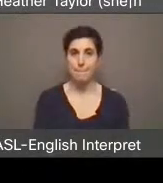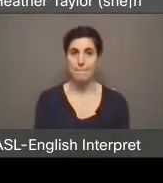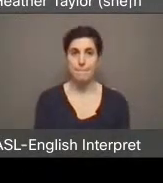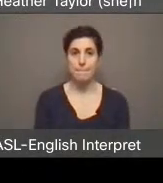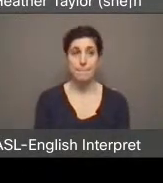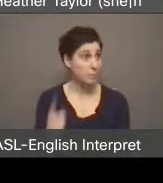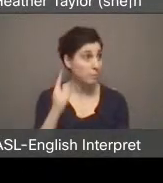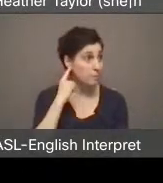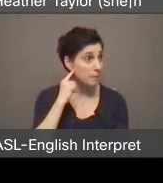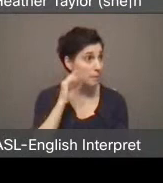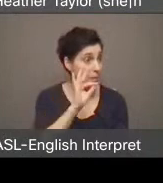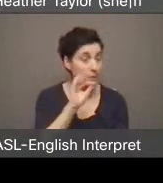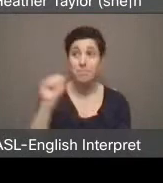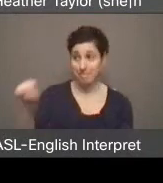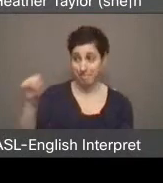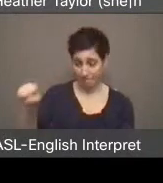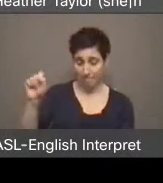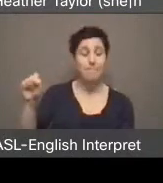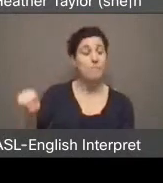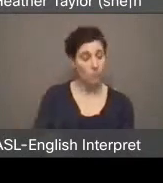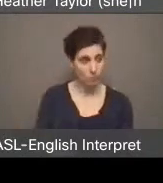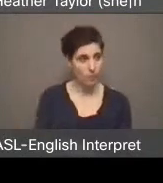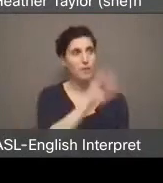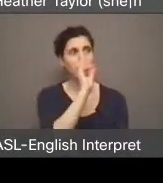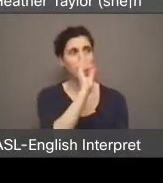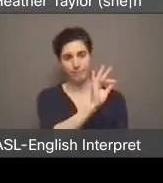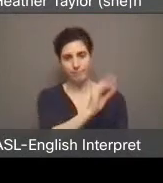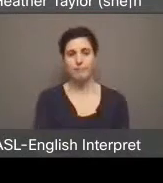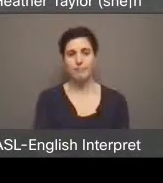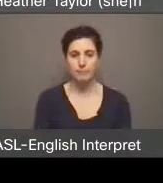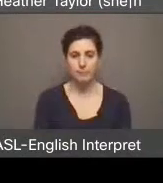Can you hear me? can hear you now. Yeah. Okay, great.